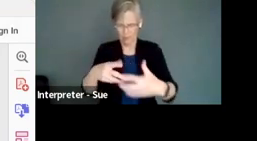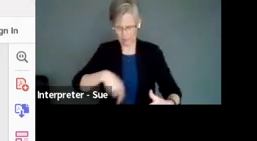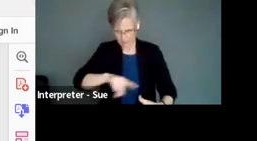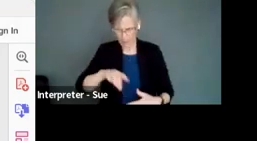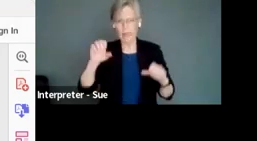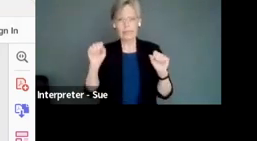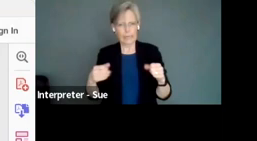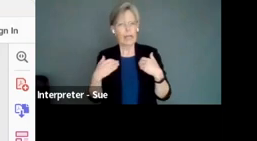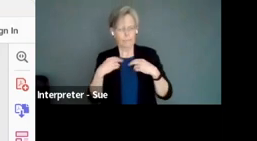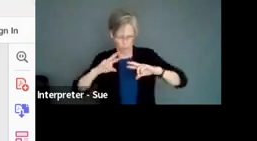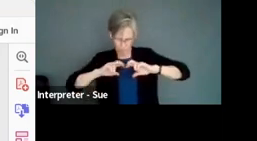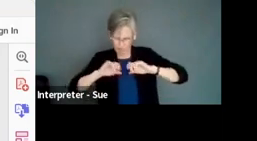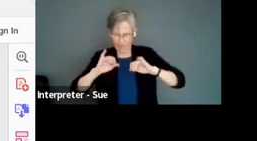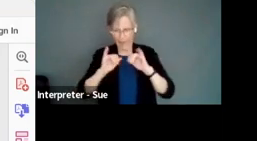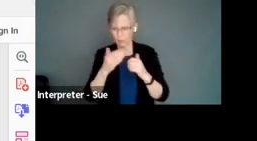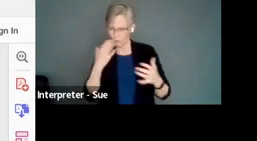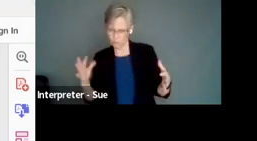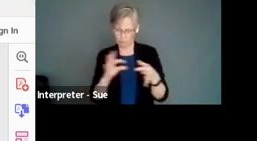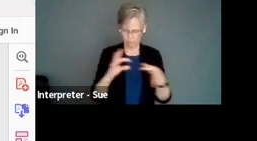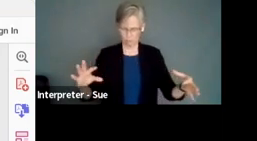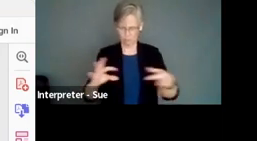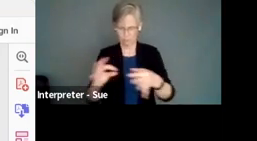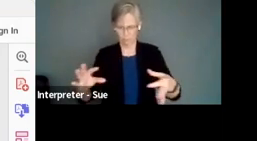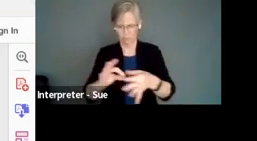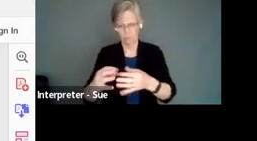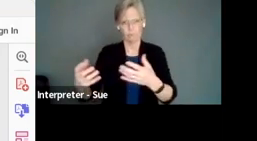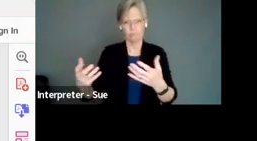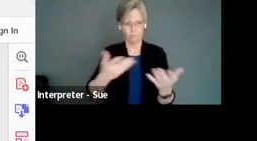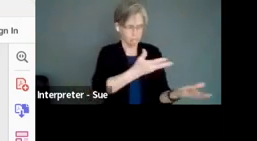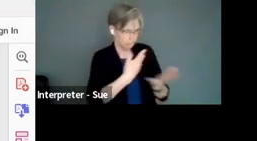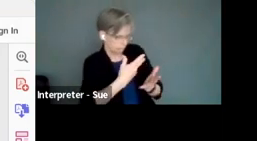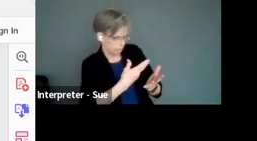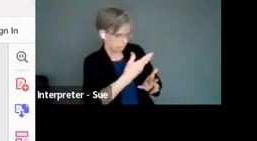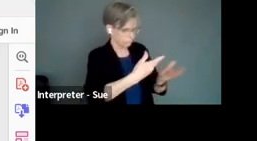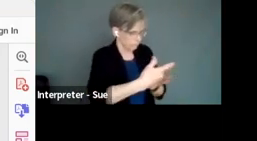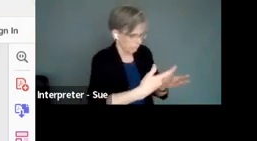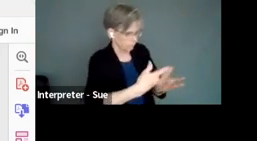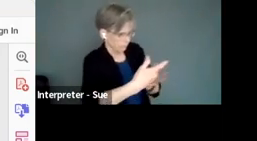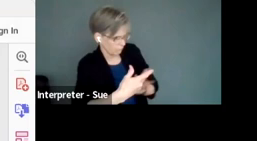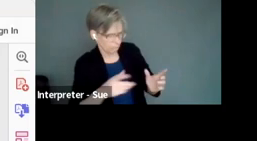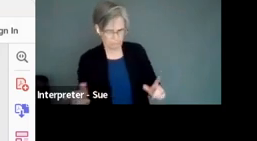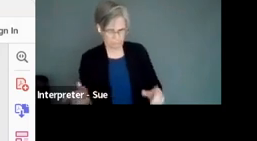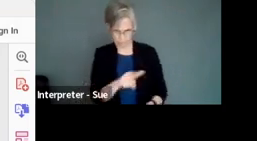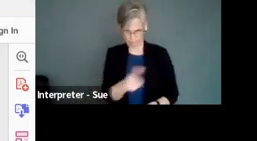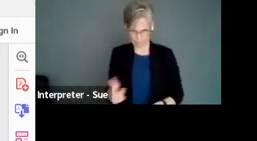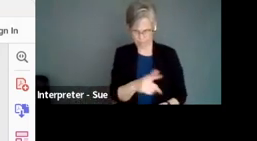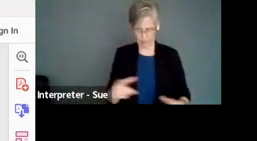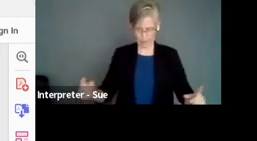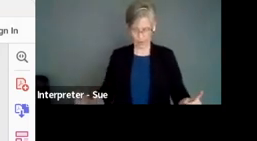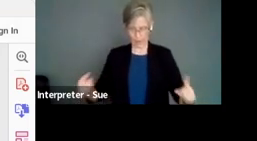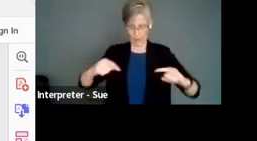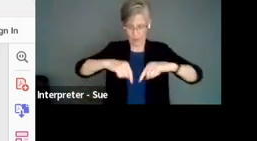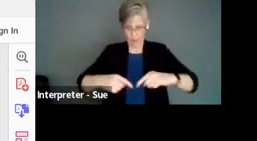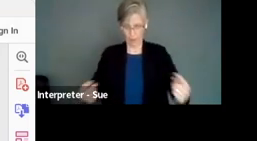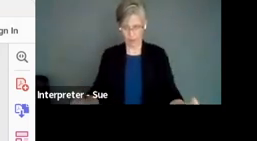engagement between different worldviews exists. And so if you, by moving into that space, you're beginning to